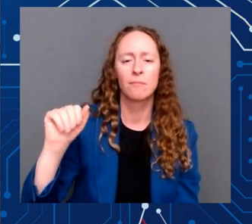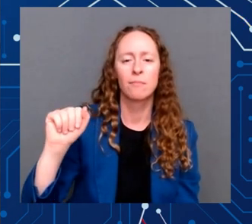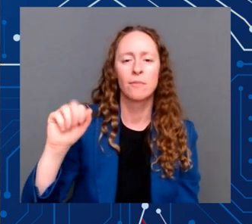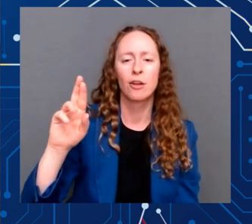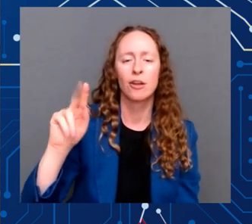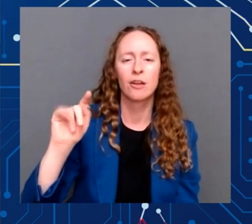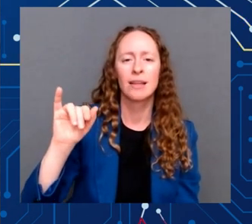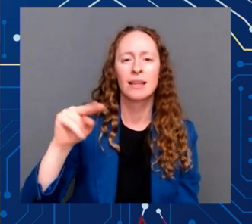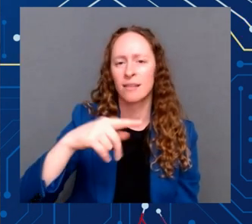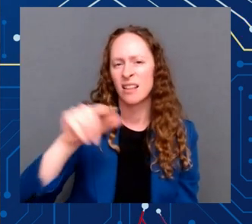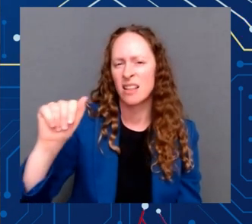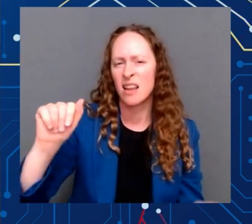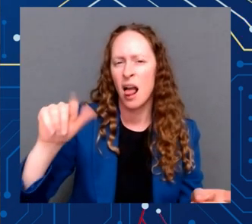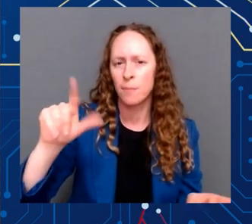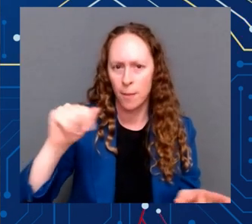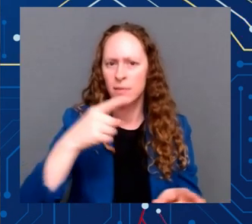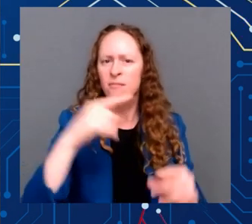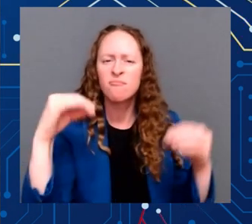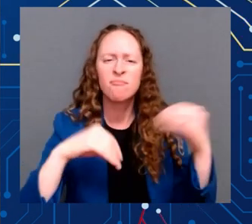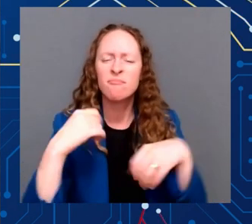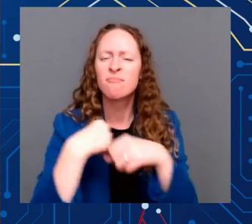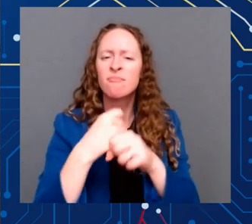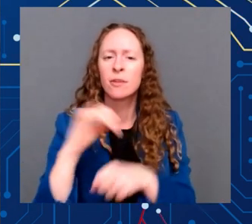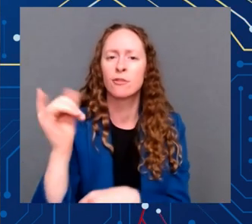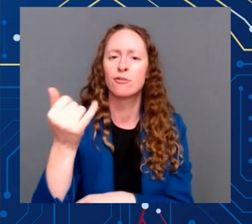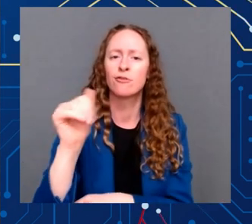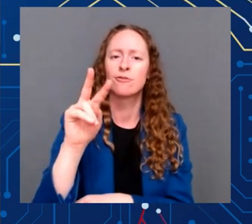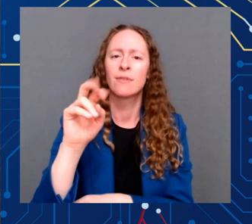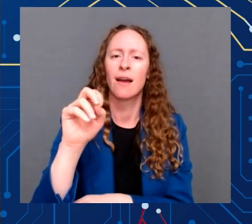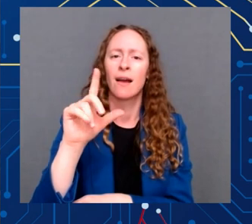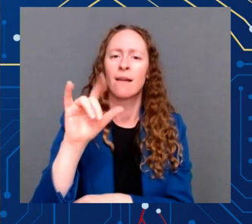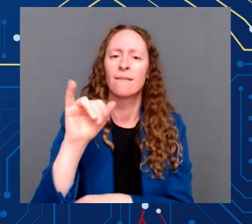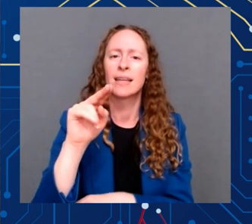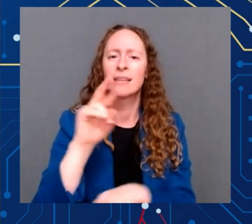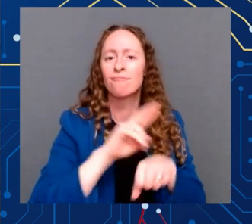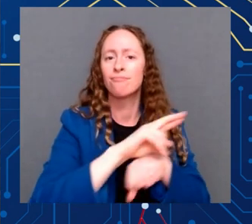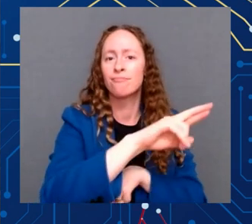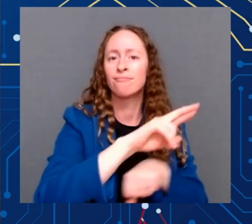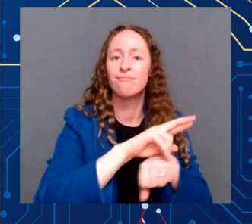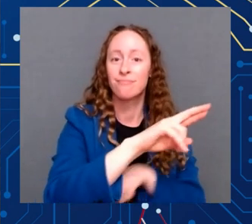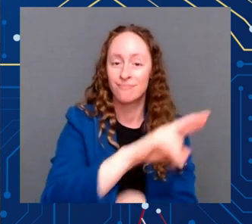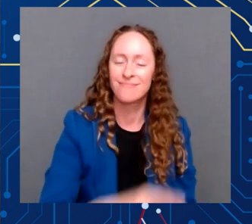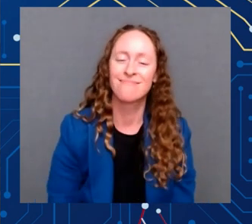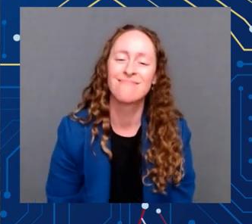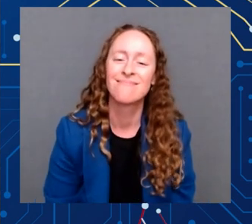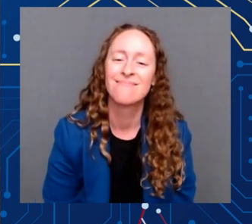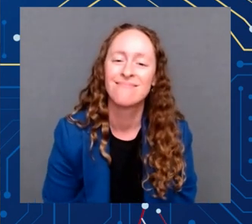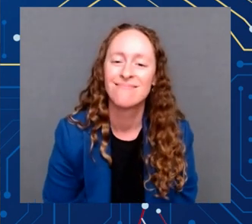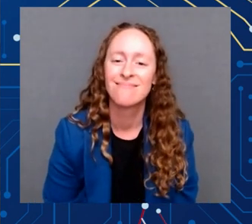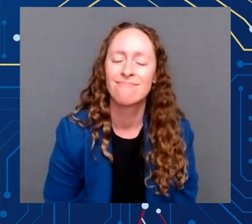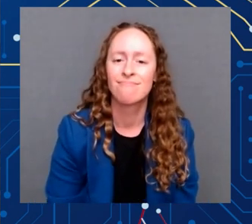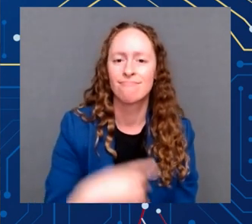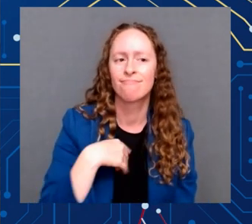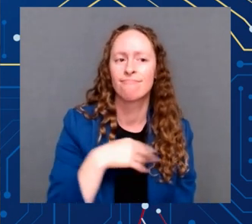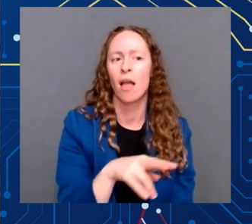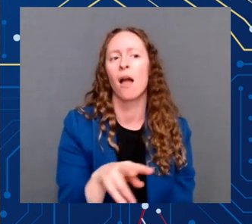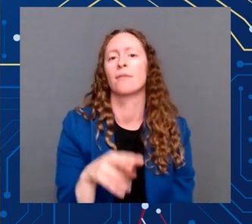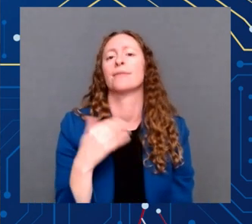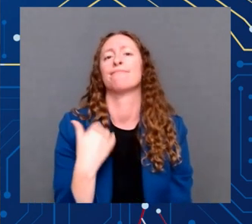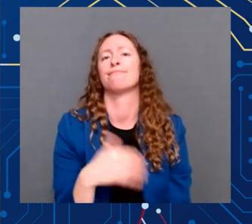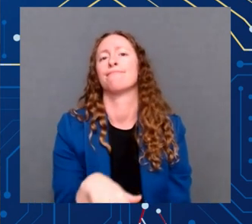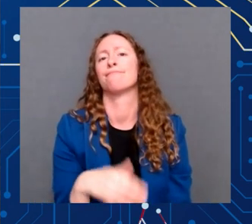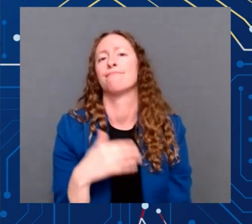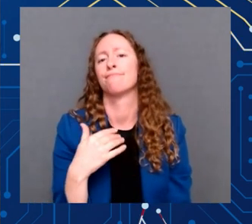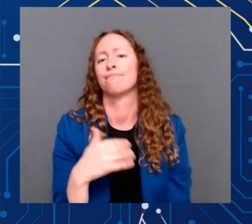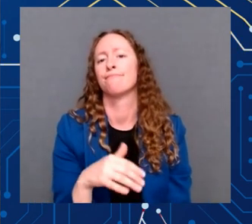And it's crystal clear we need these semiconductors not only for those Javelin missiles, but also for weapons systems of the future that are